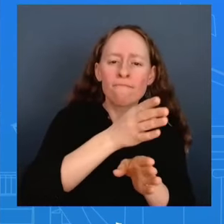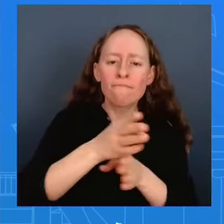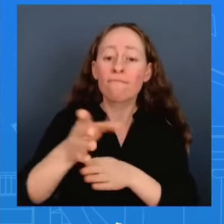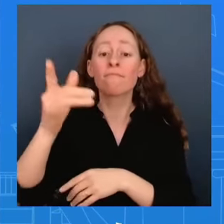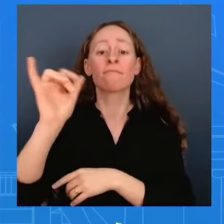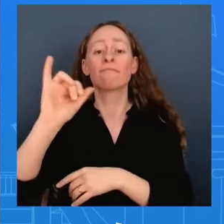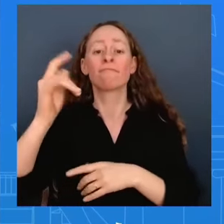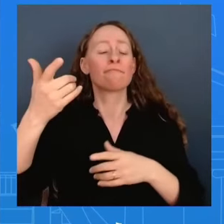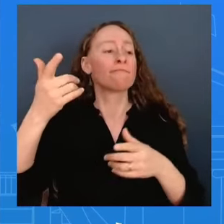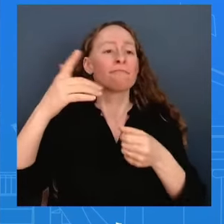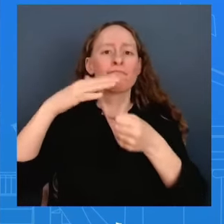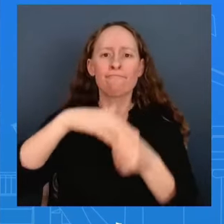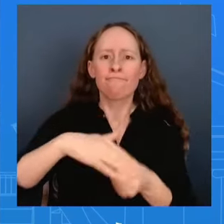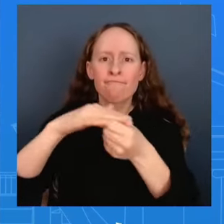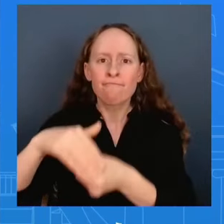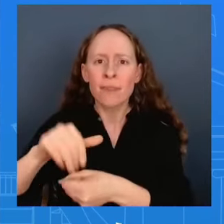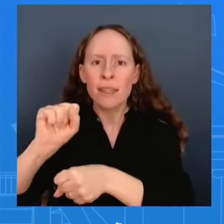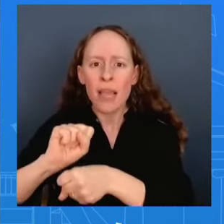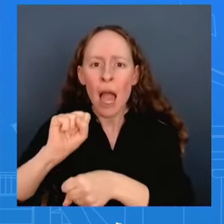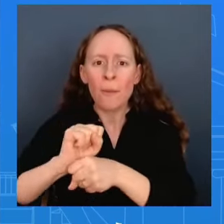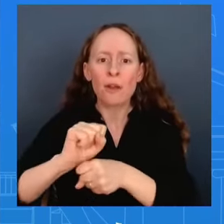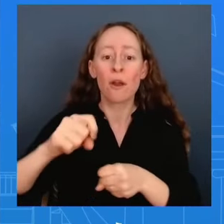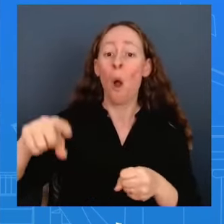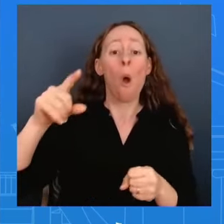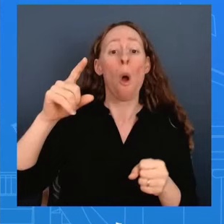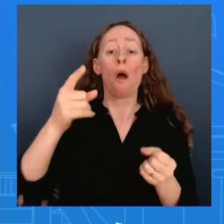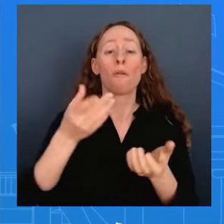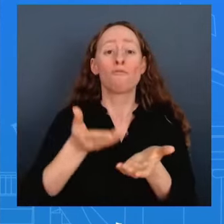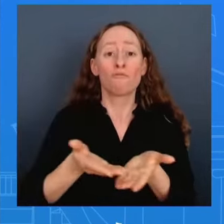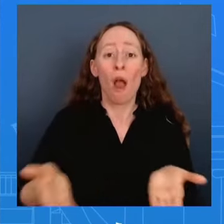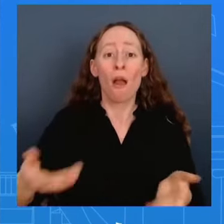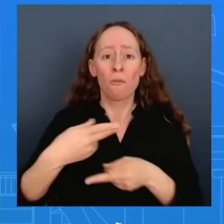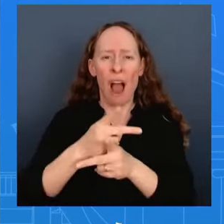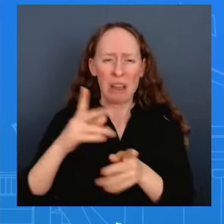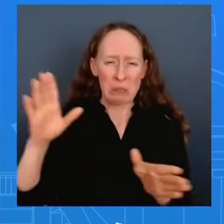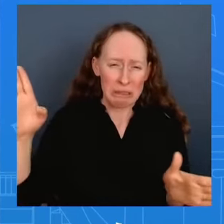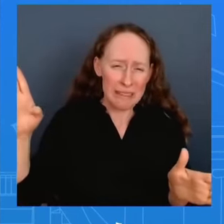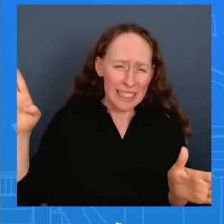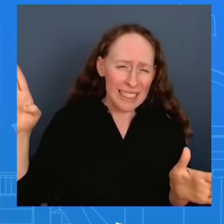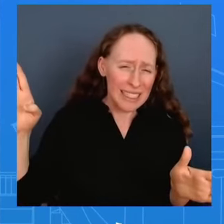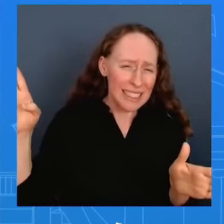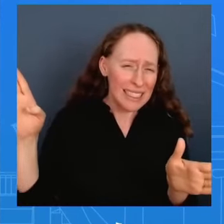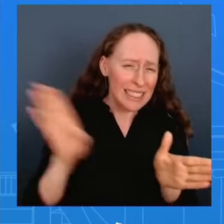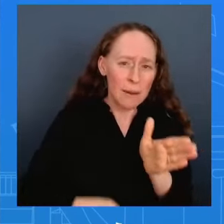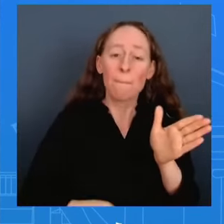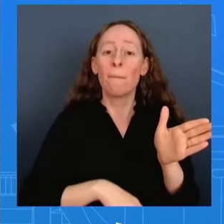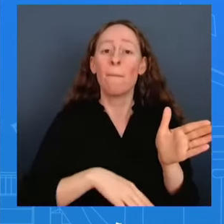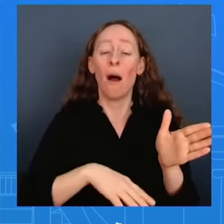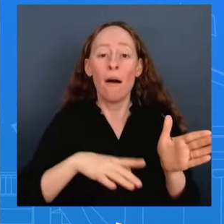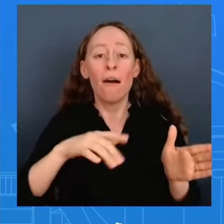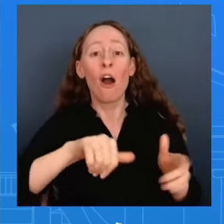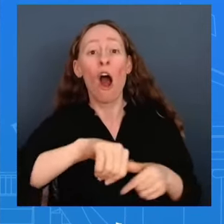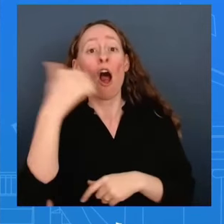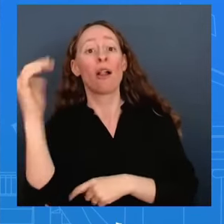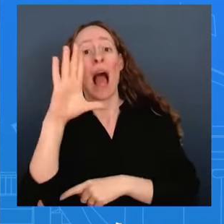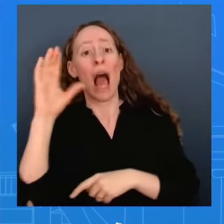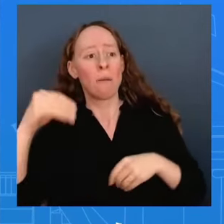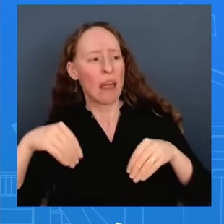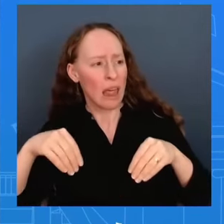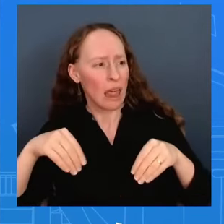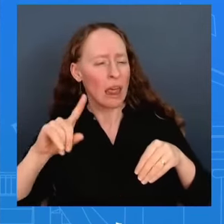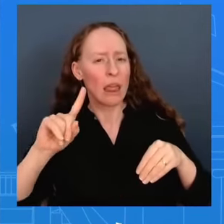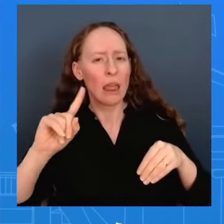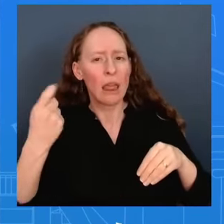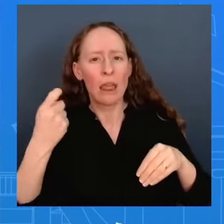with artificially cheap products that wipe out the competition the president's action today is a part of his